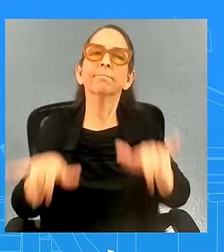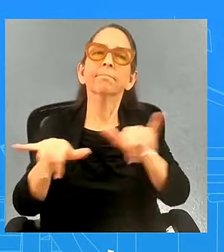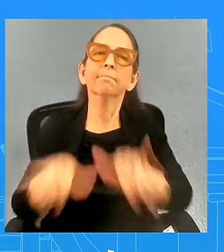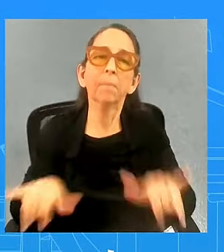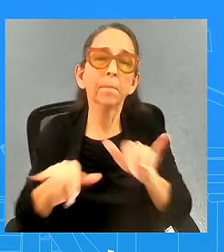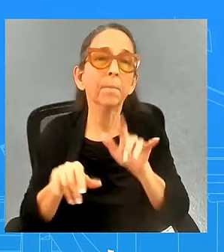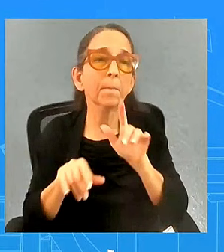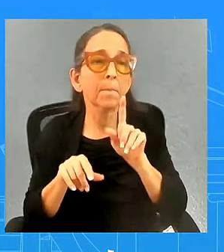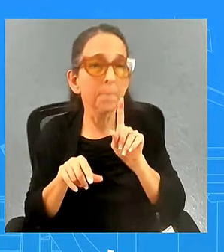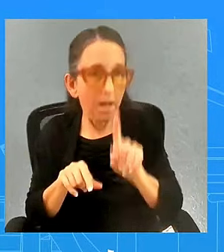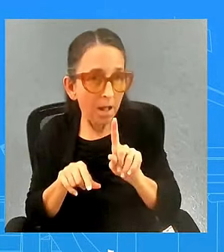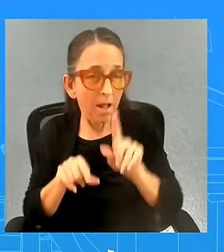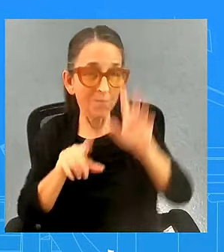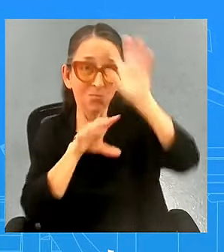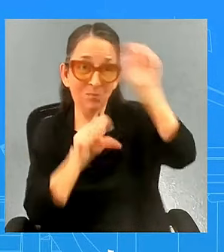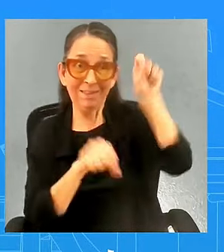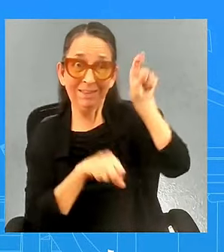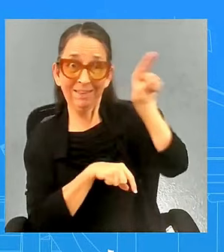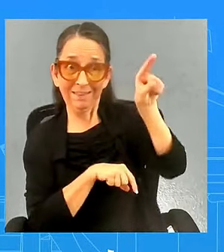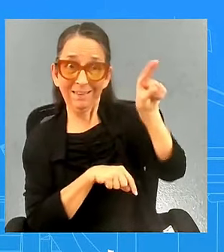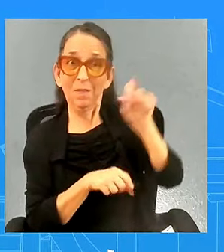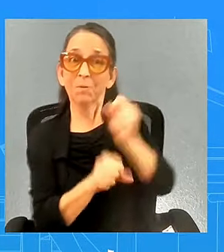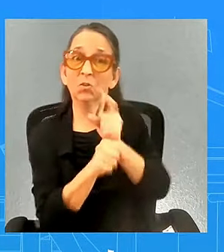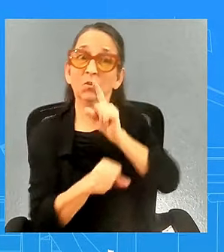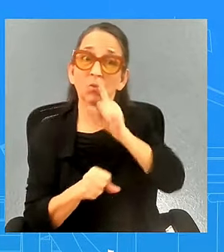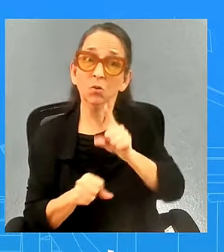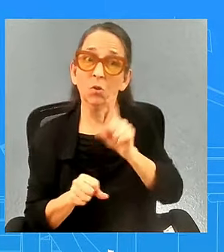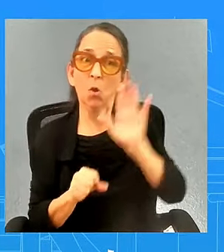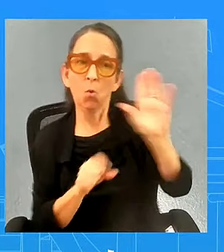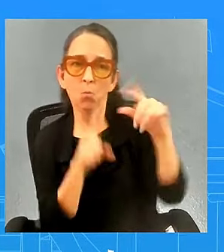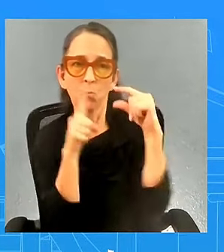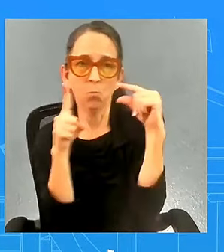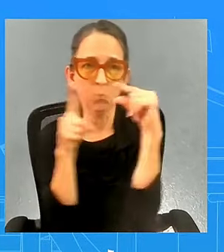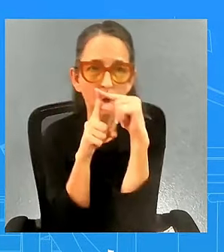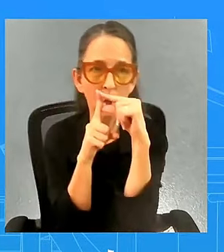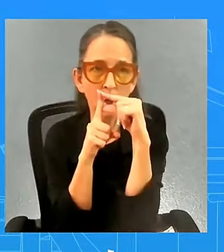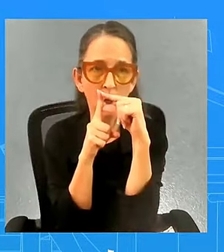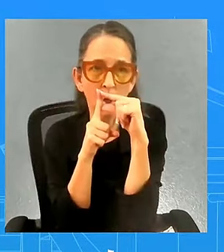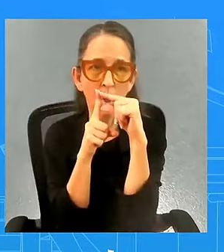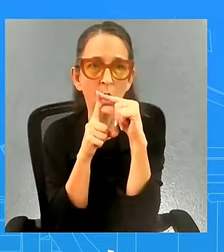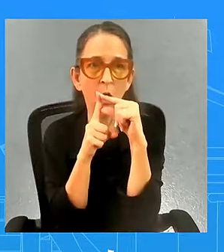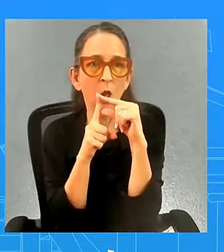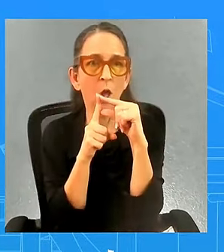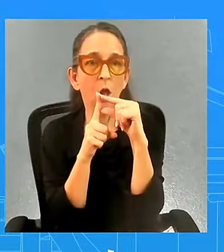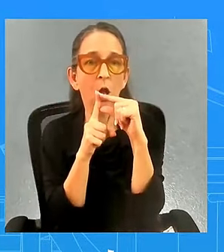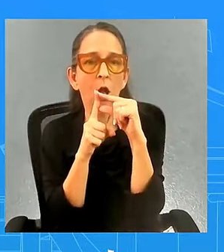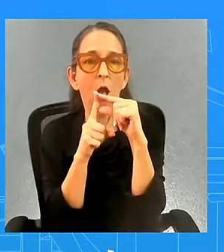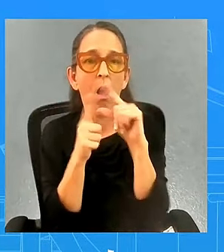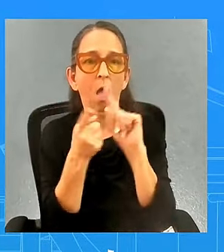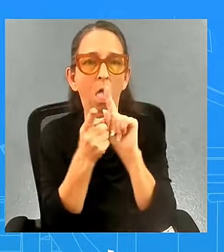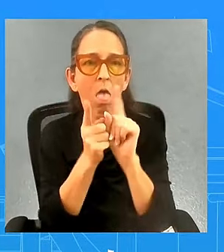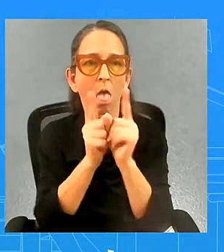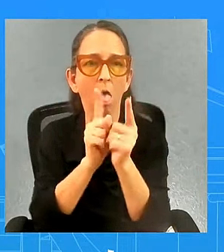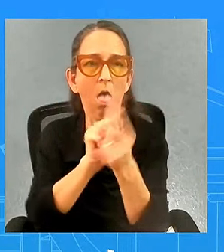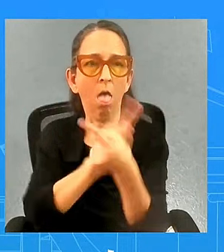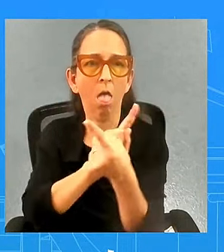to make sure that his words were not being taken uh out of contacts and so he wanted to clarify and that's what you heard from the president